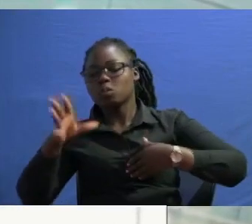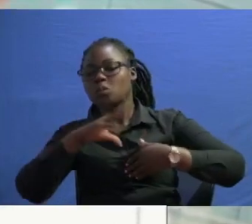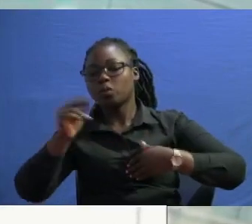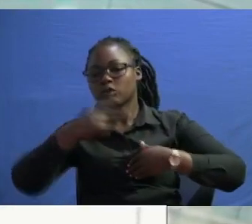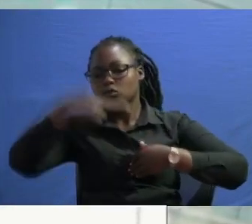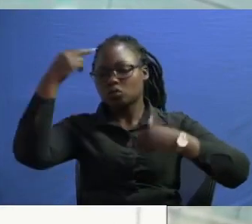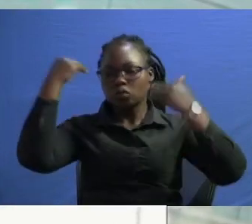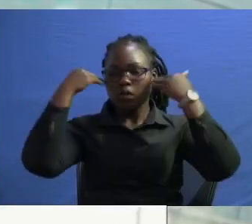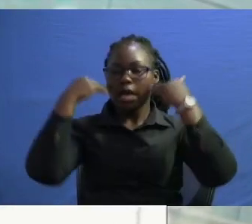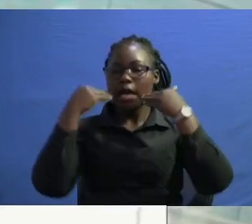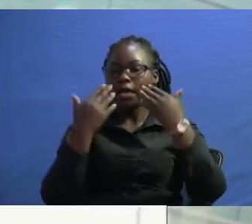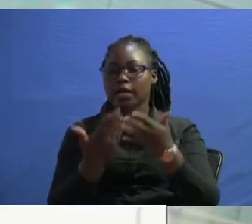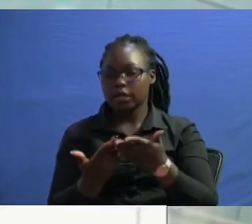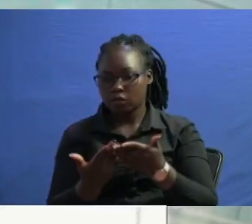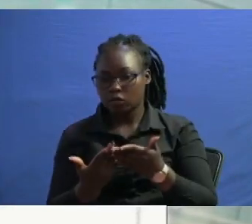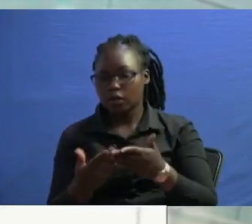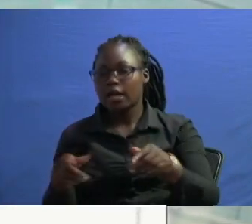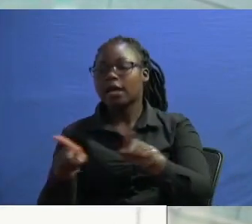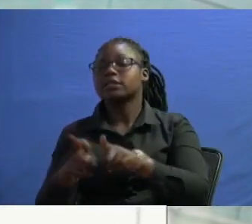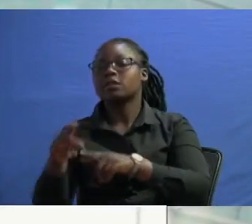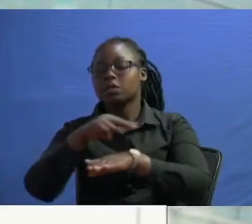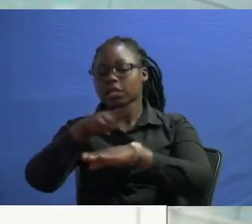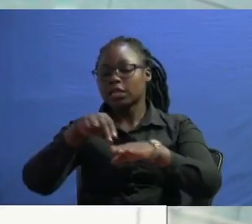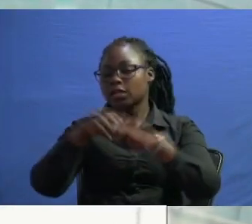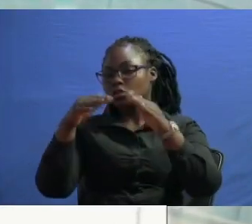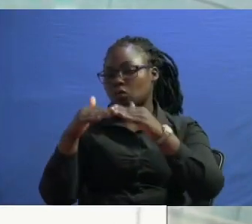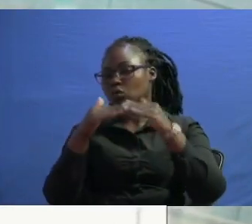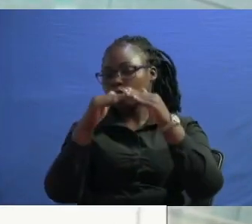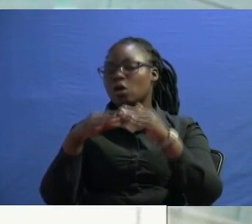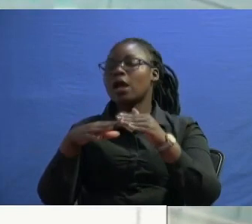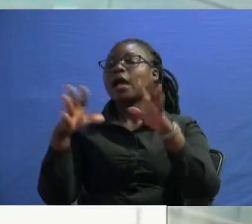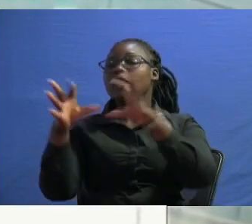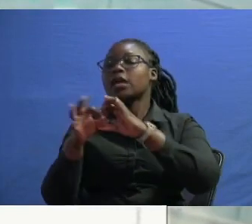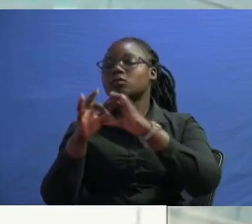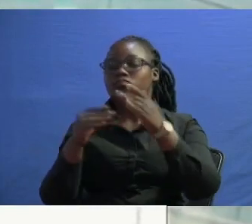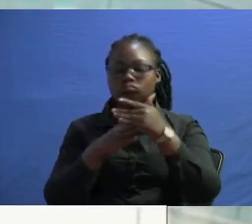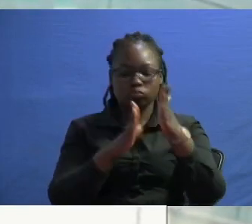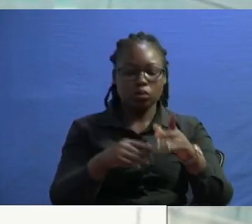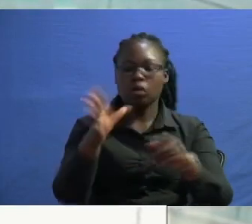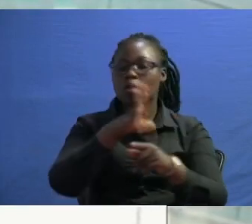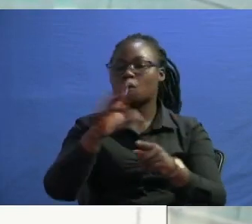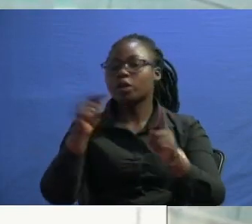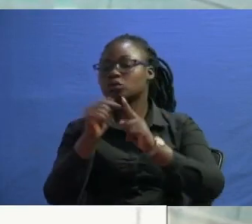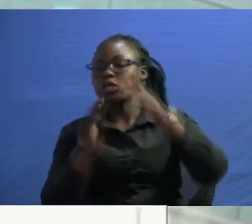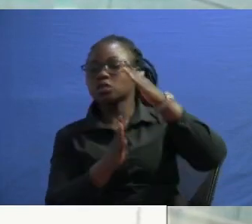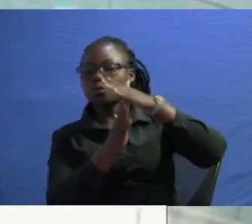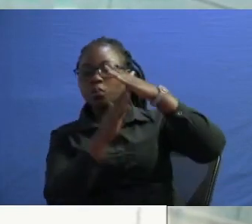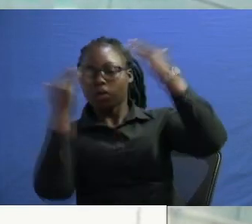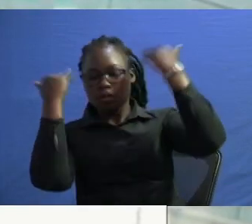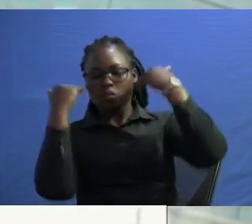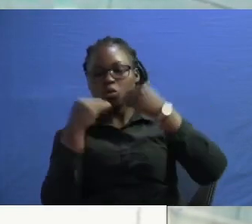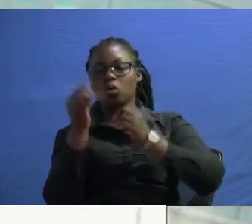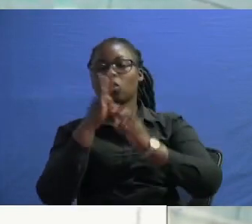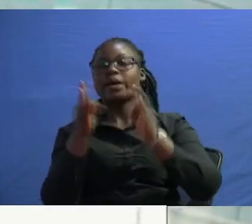made this ammunition and even at the national level as the new leadership went to the supreme court upon which the supreme court did